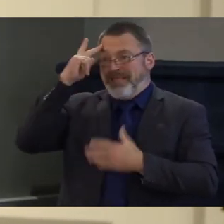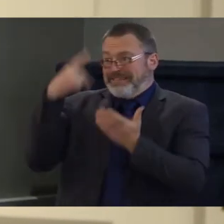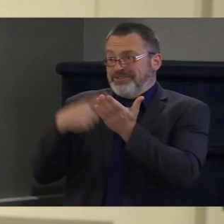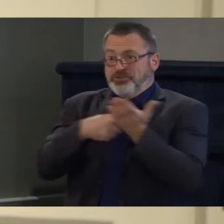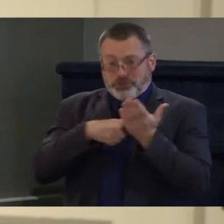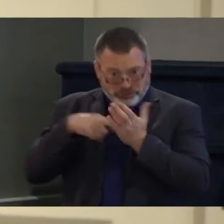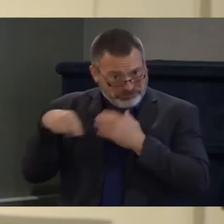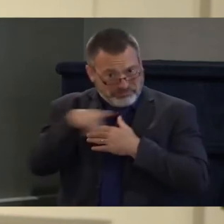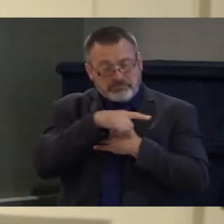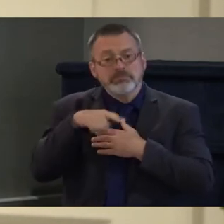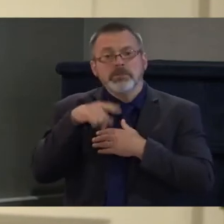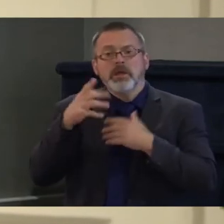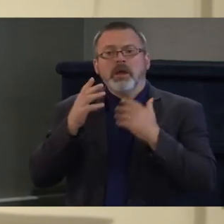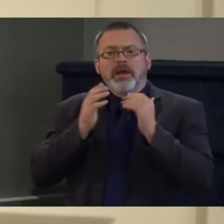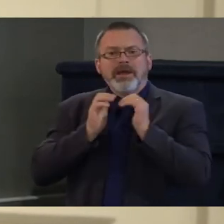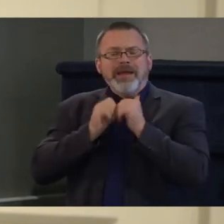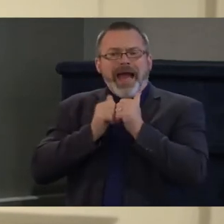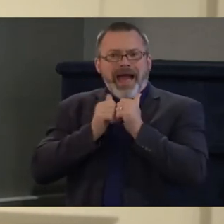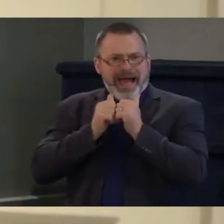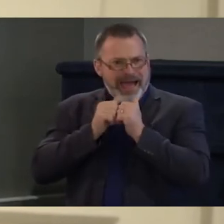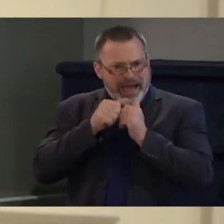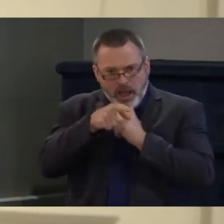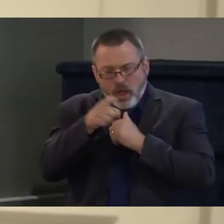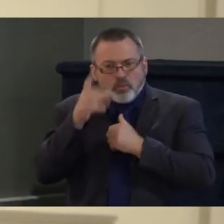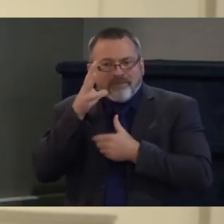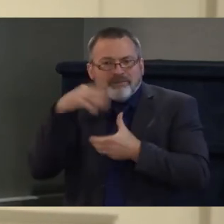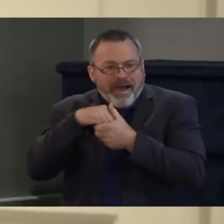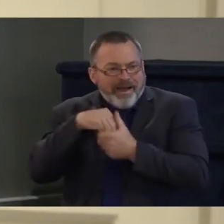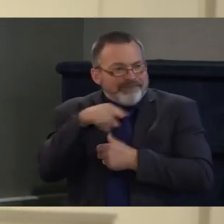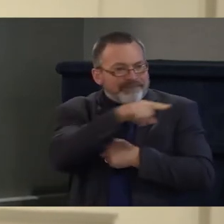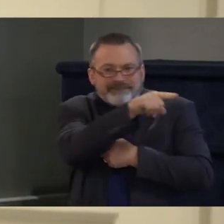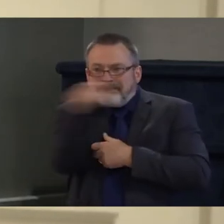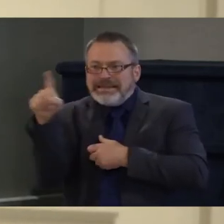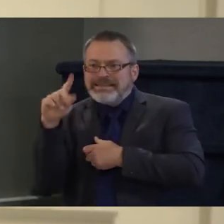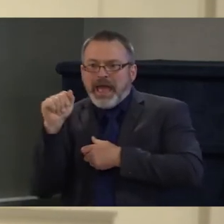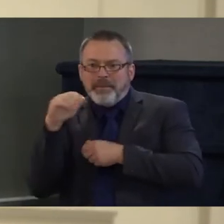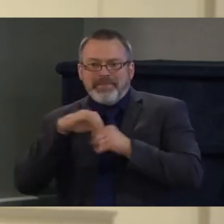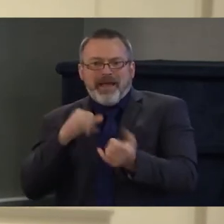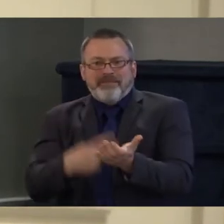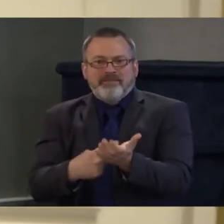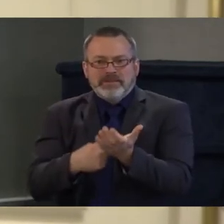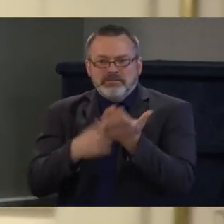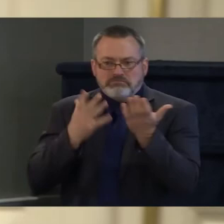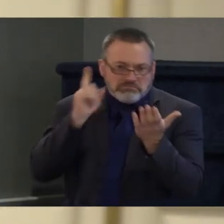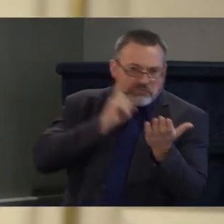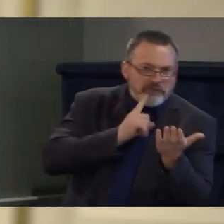into policy discussions appropriations and solutions to problems that affect them